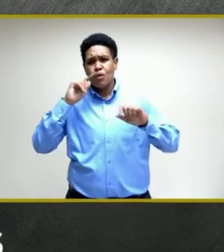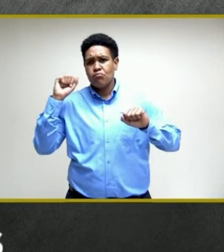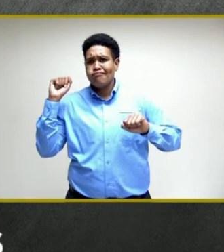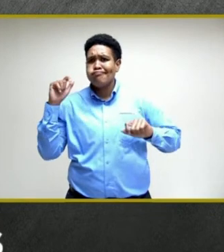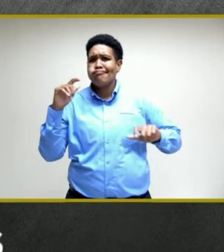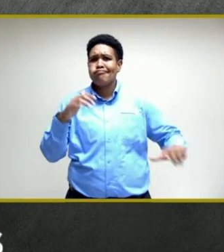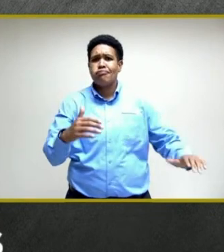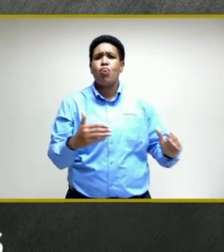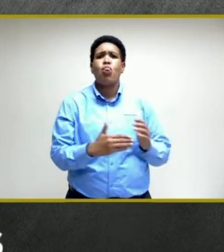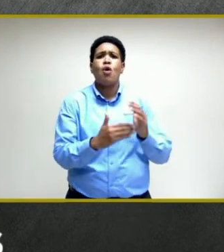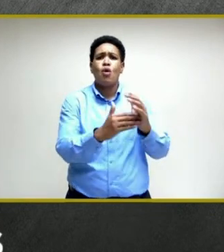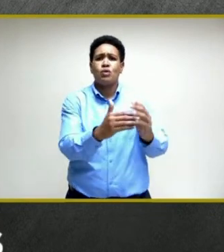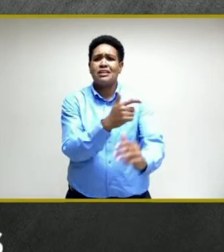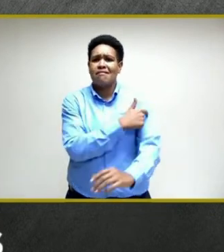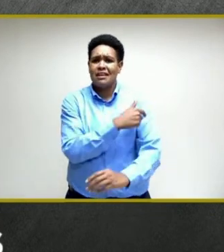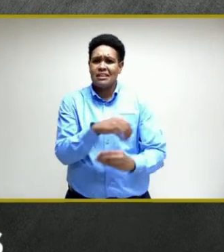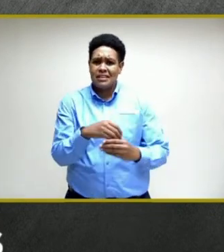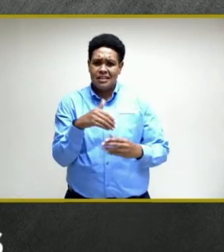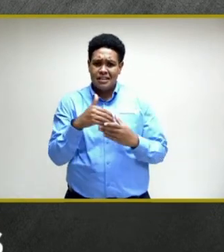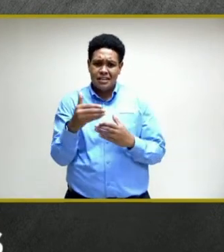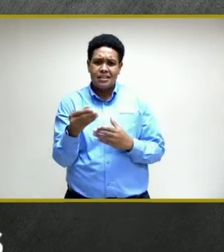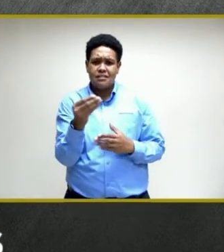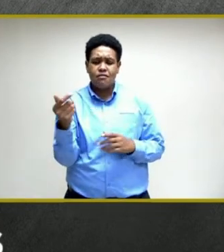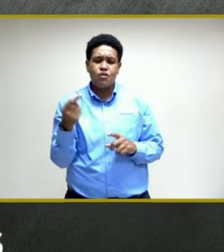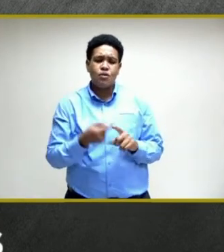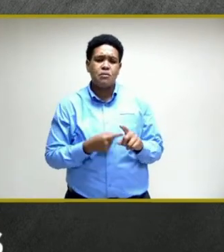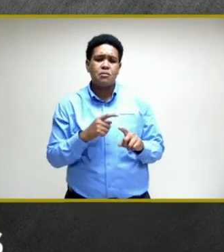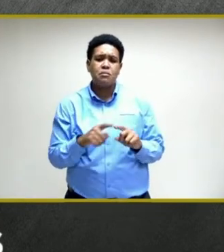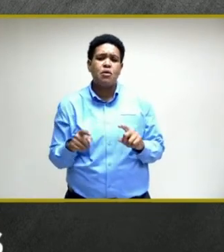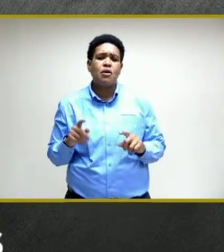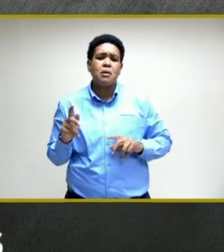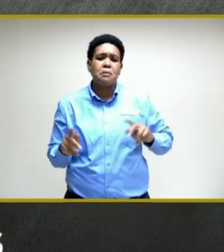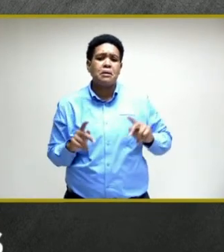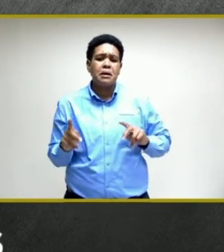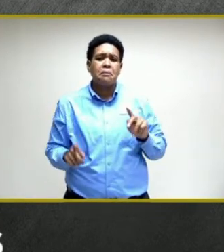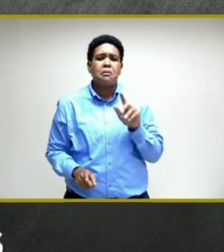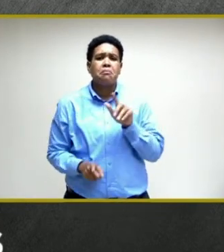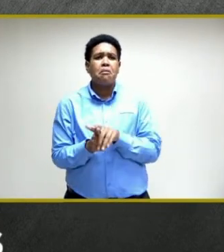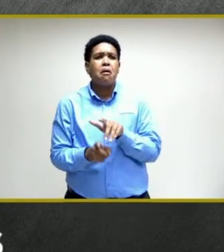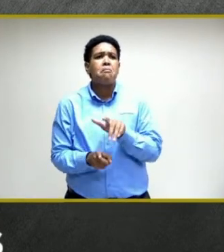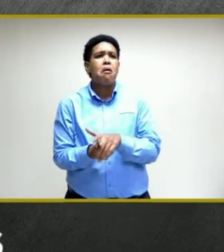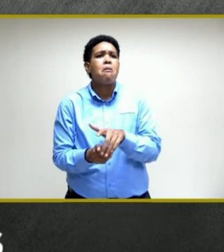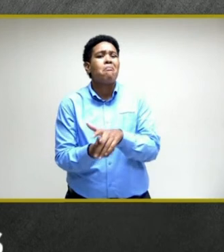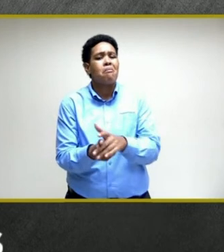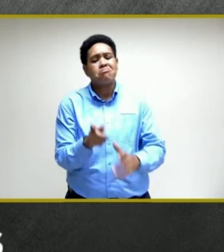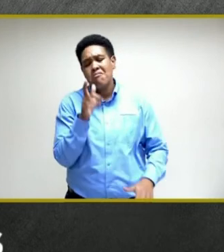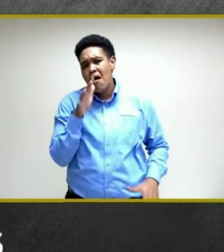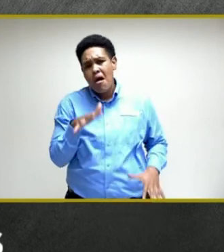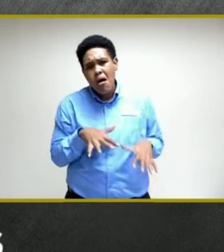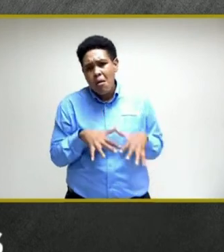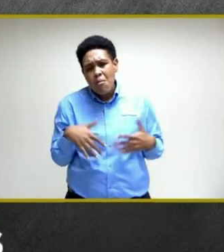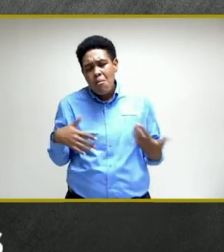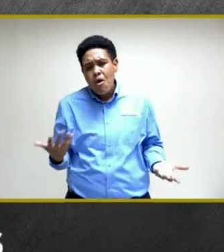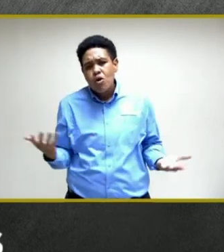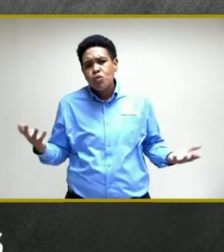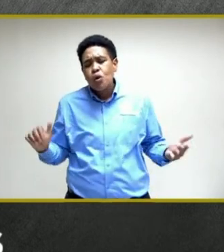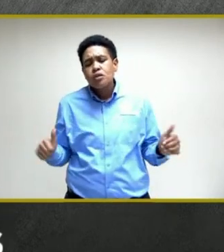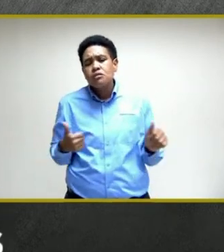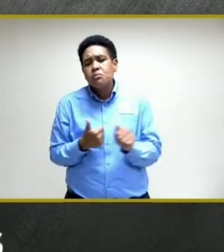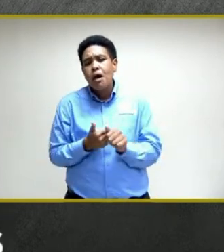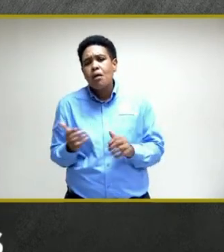but the rate of vaccination is pretty low. What will be the contingency and